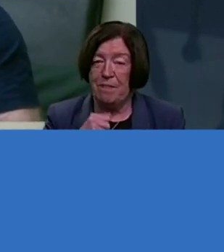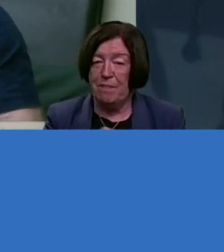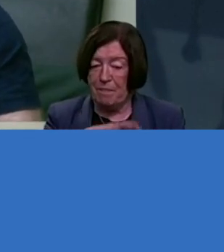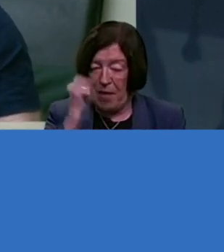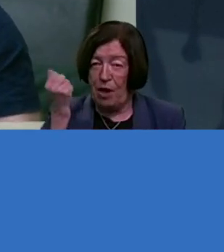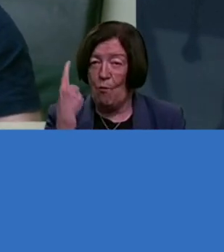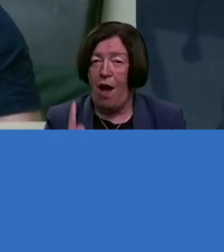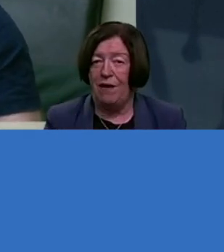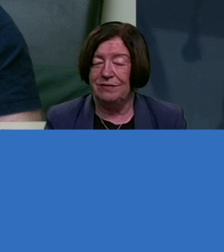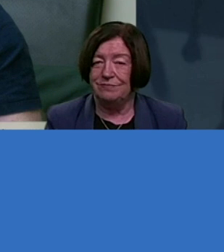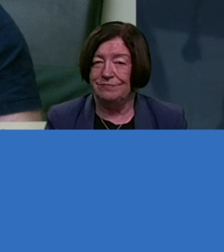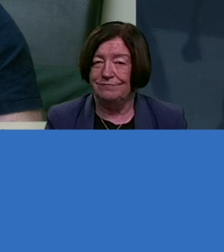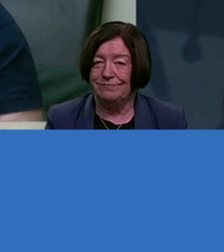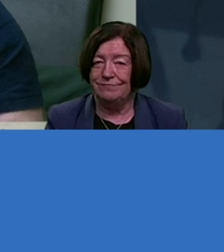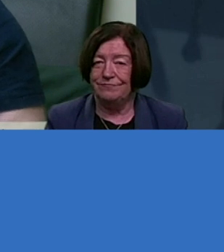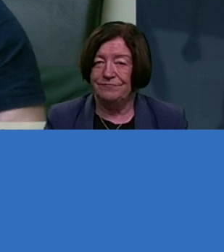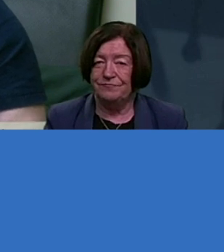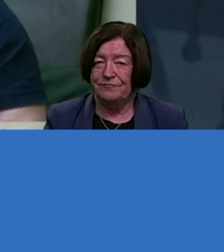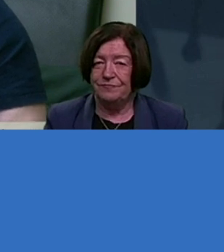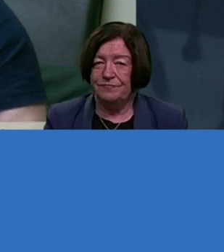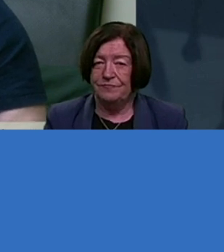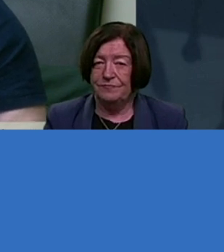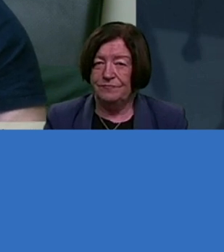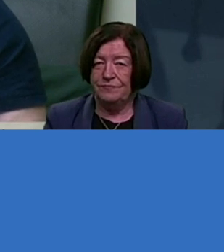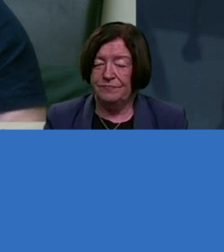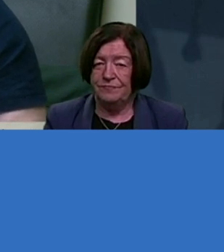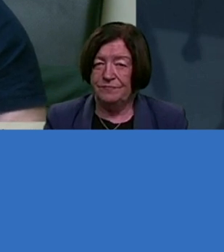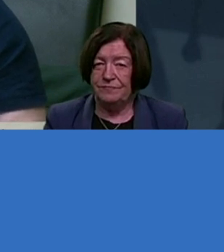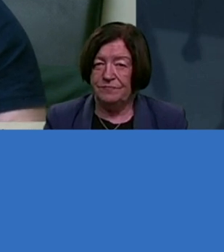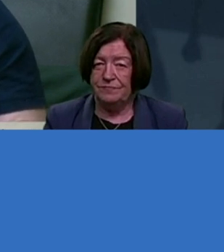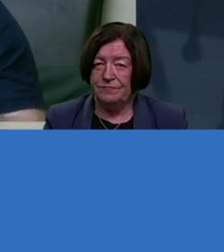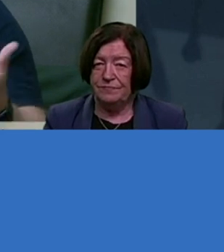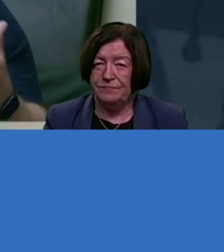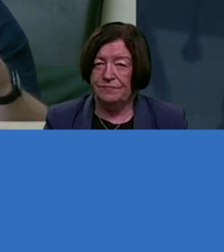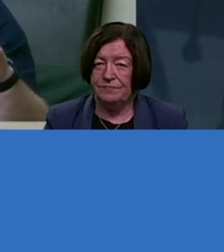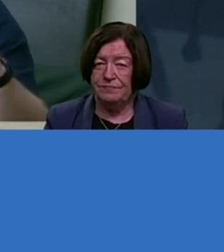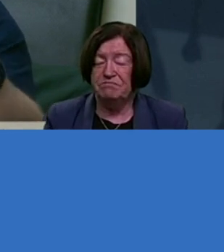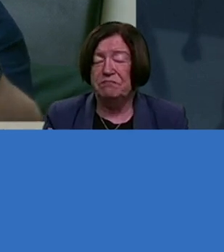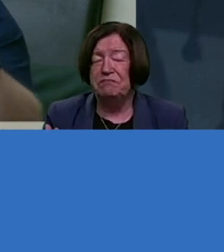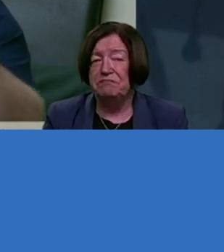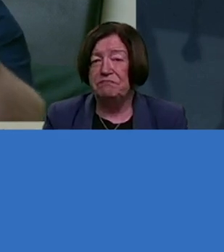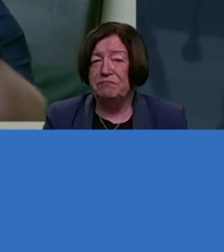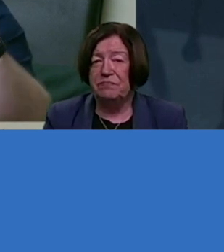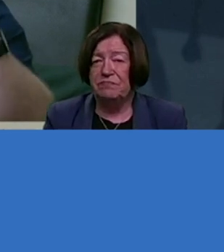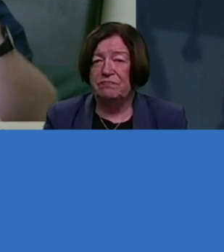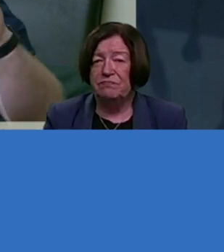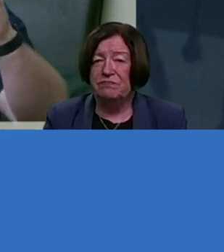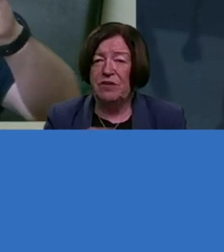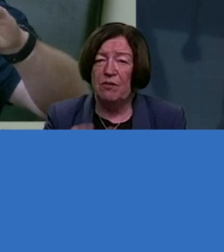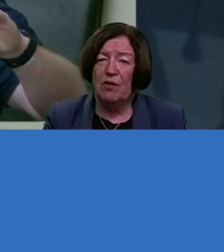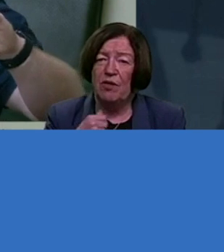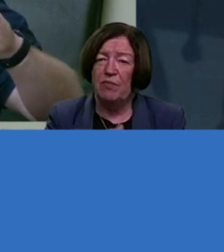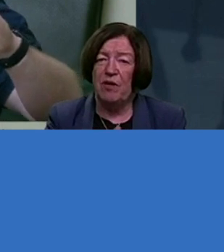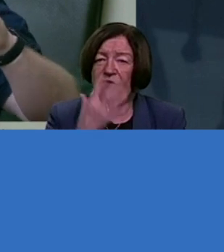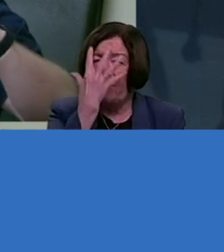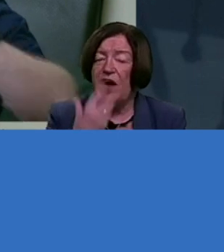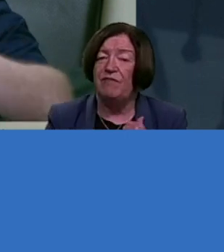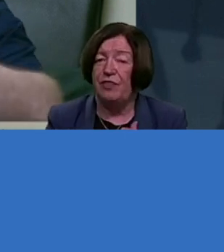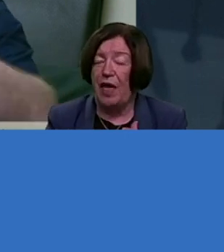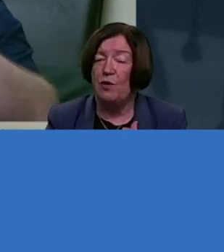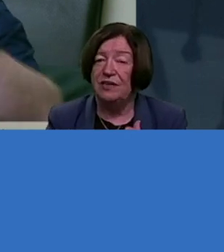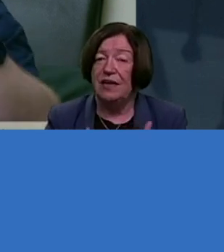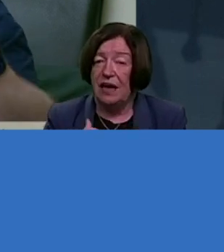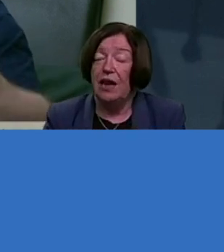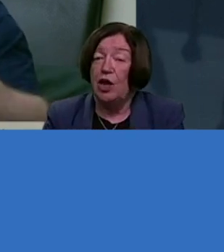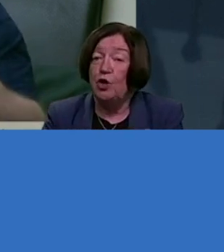And about five grand, and